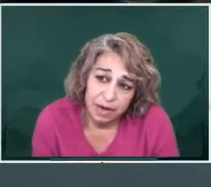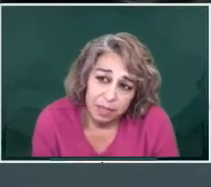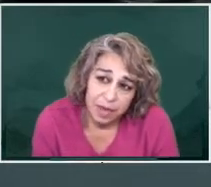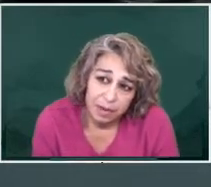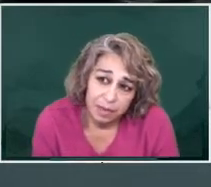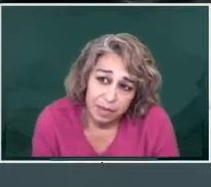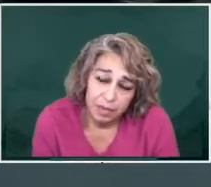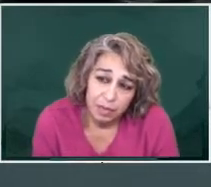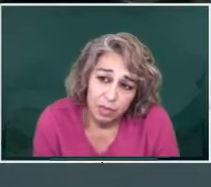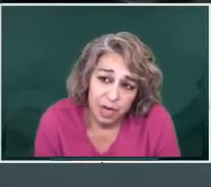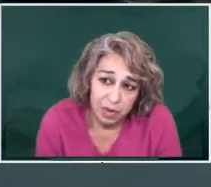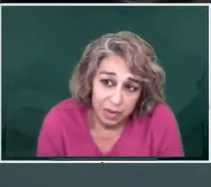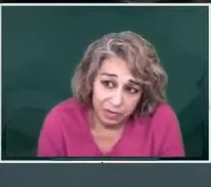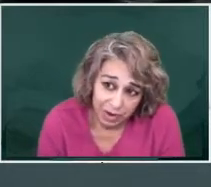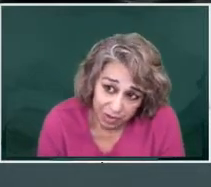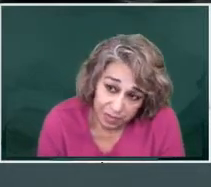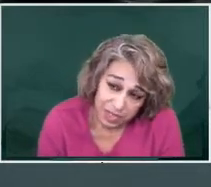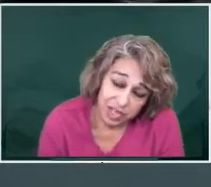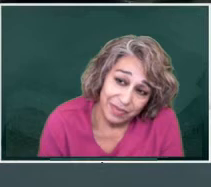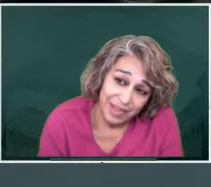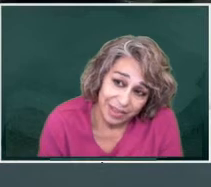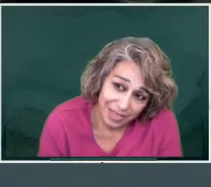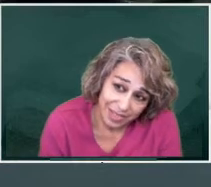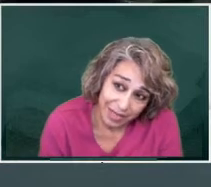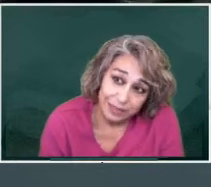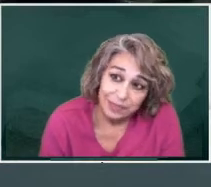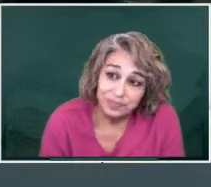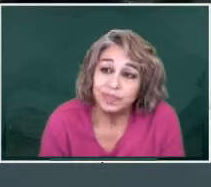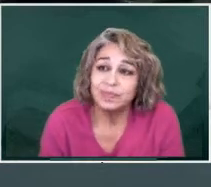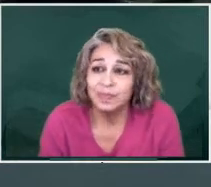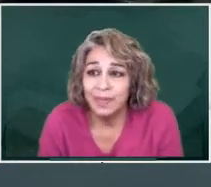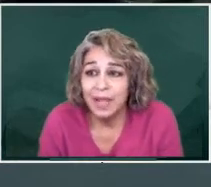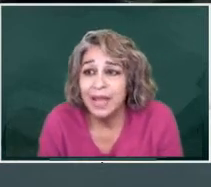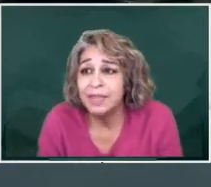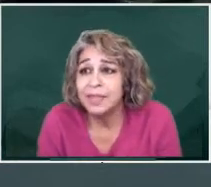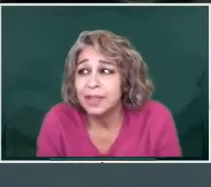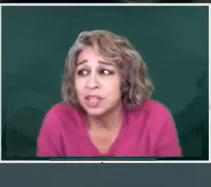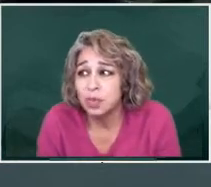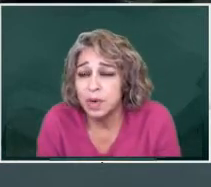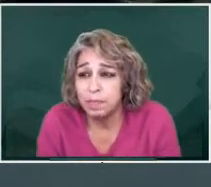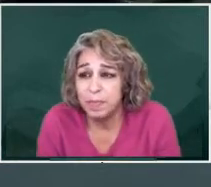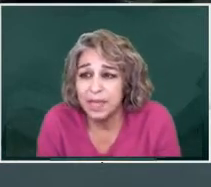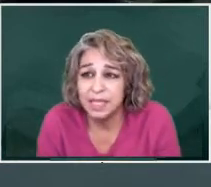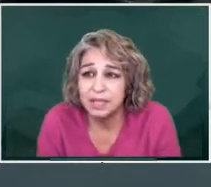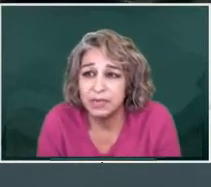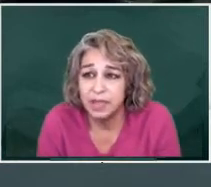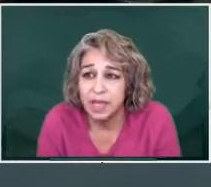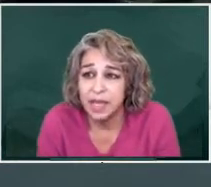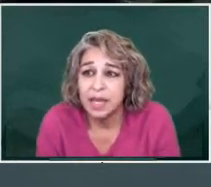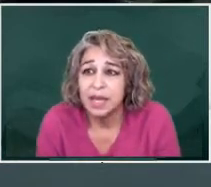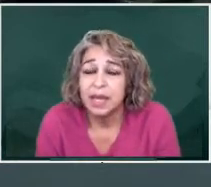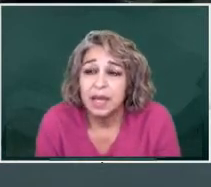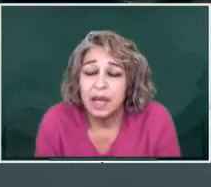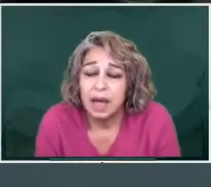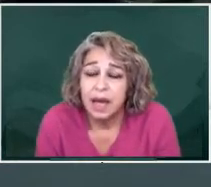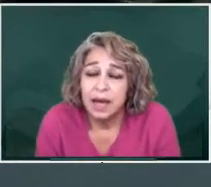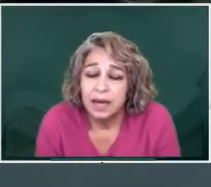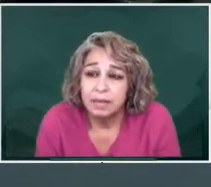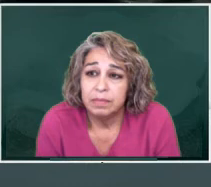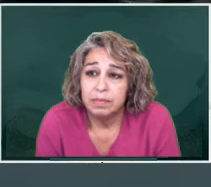they're going to be working with the Federal Commission of Electricity. And so where the bill is for the, uh,